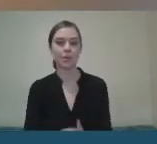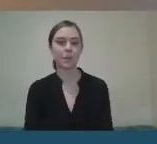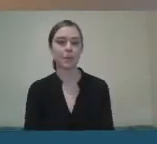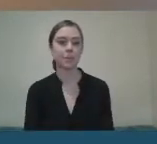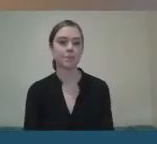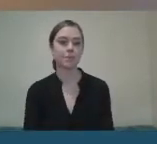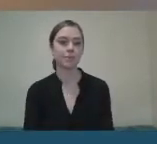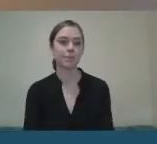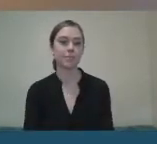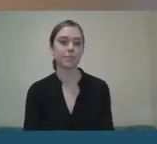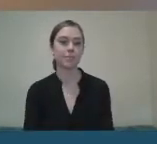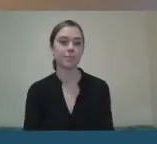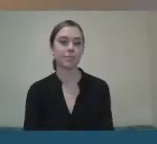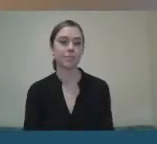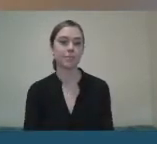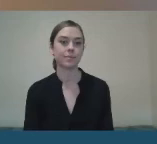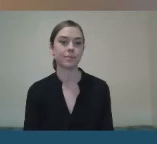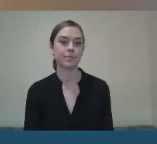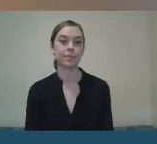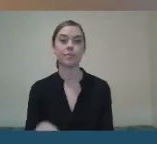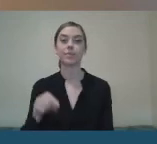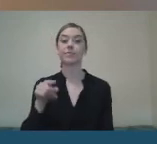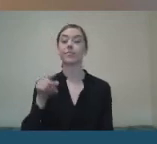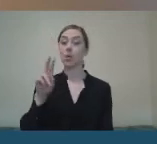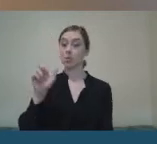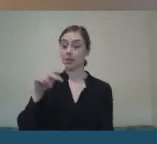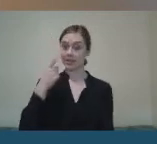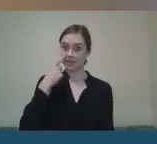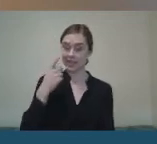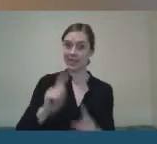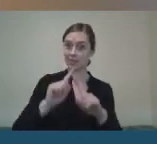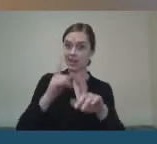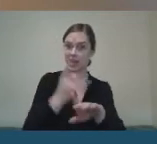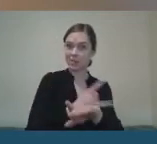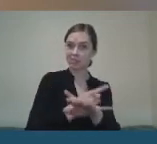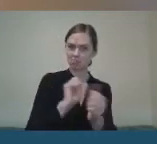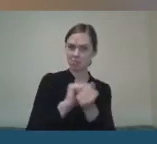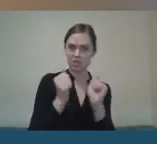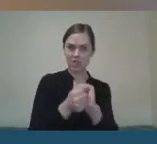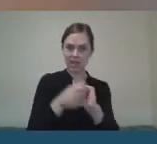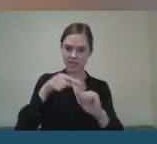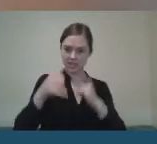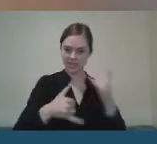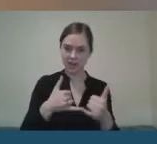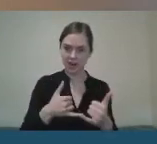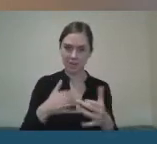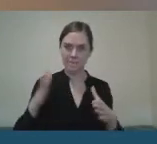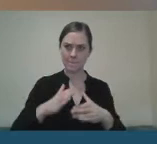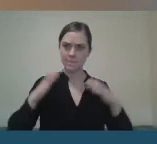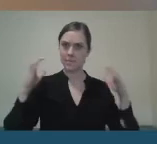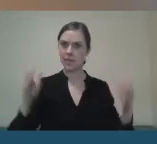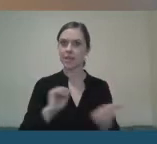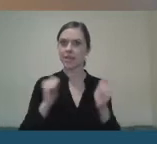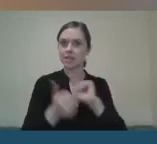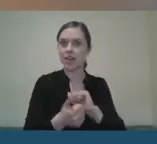We have seen some habits change over this year, haven't we? There's been a significant change in the way people access